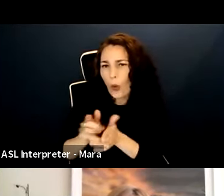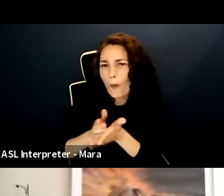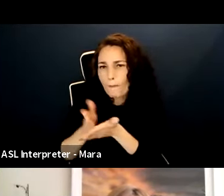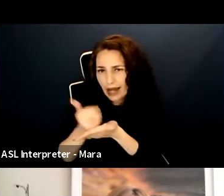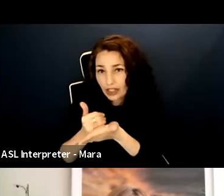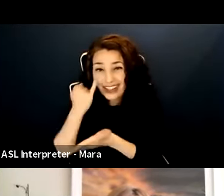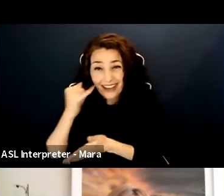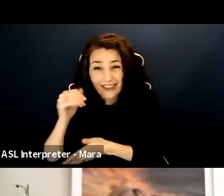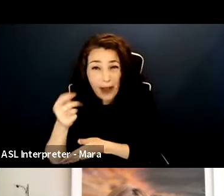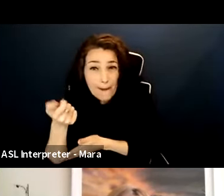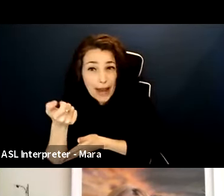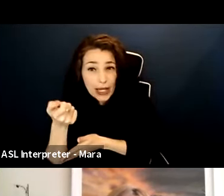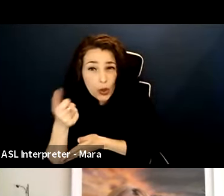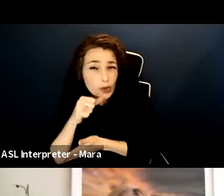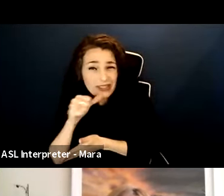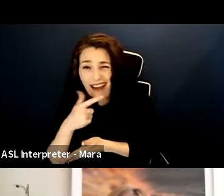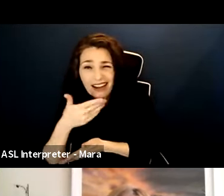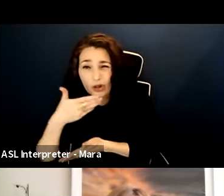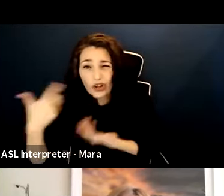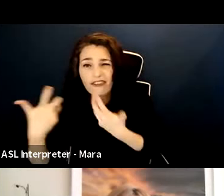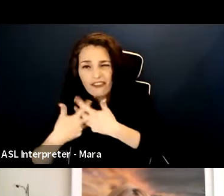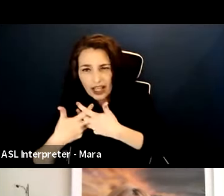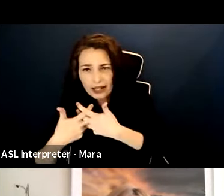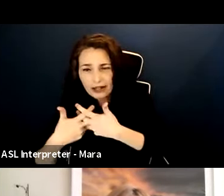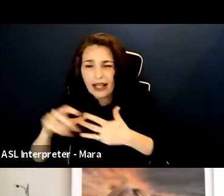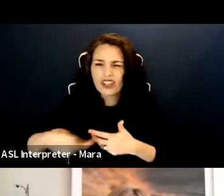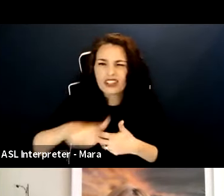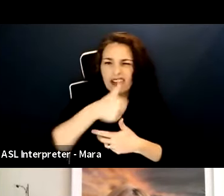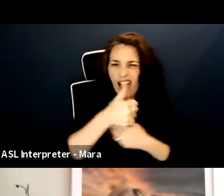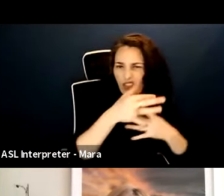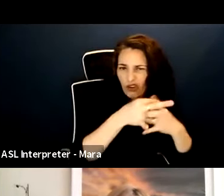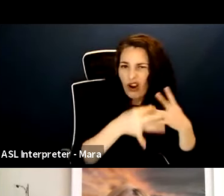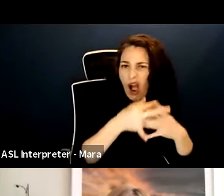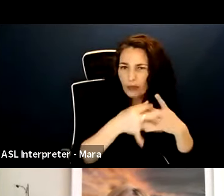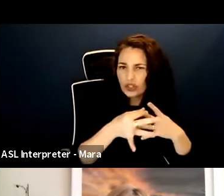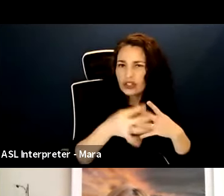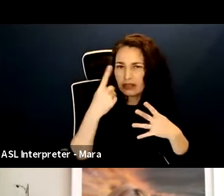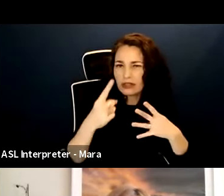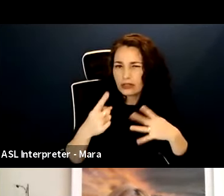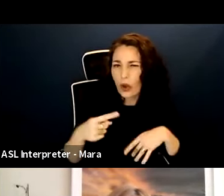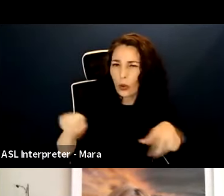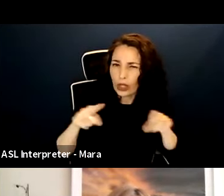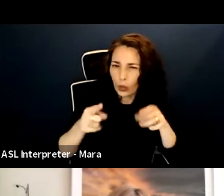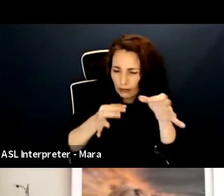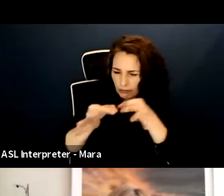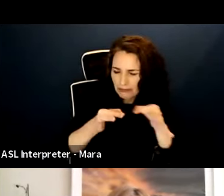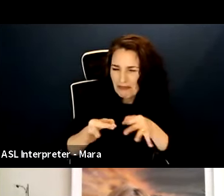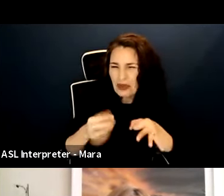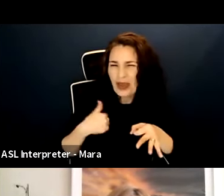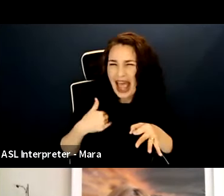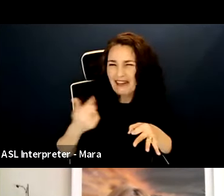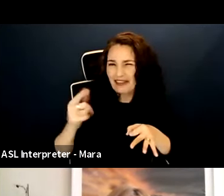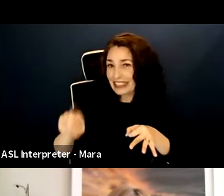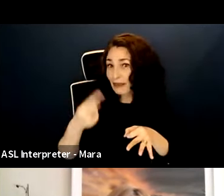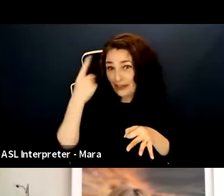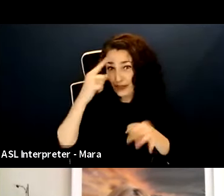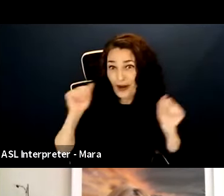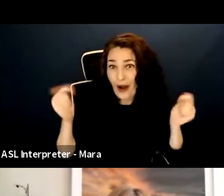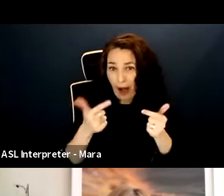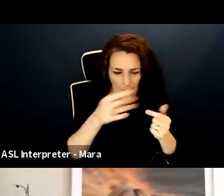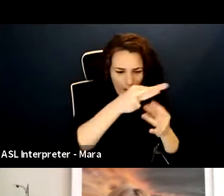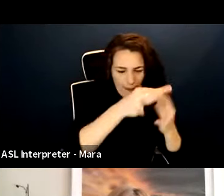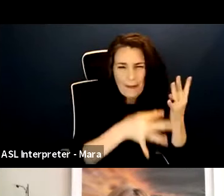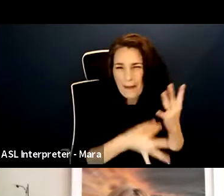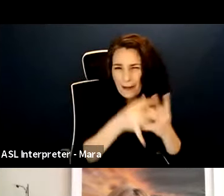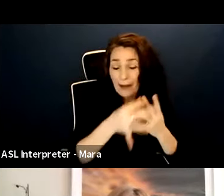isn't quite the right fit for your project. We have something actually for everybody. That's what we do, right? So before I go on, I just want to take a